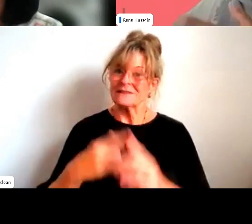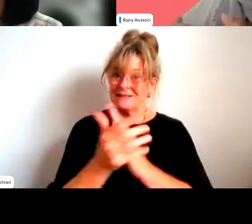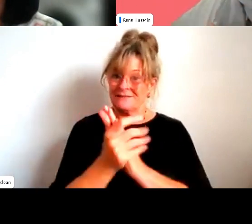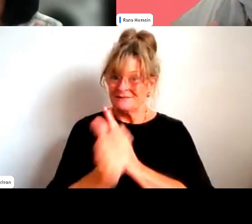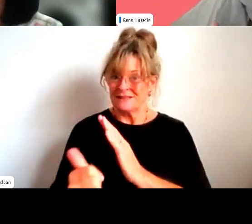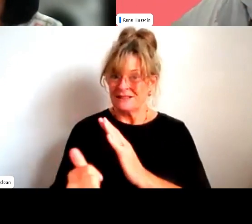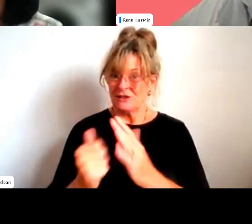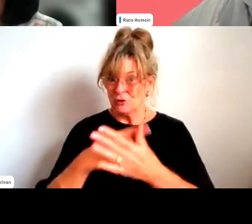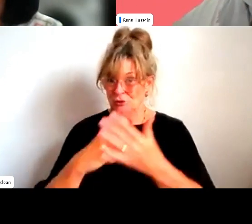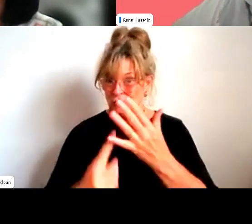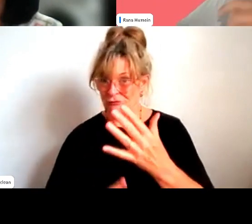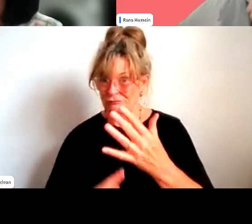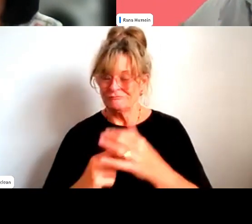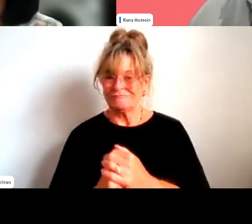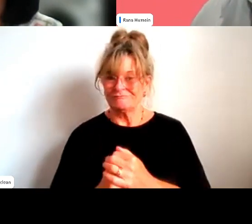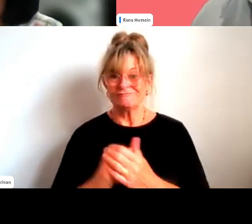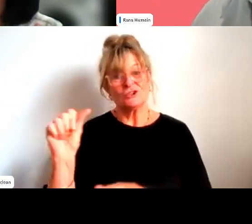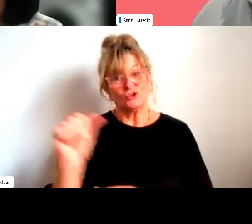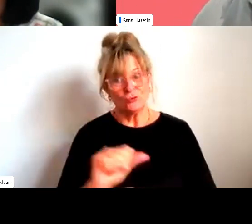both men and women.